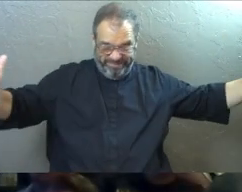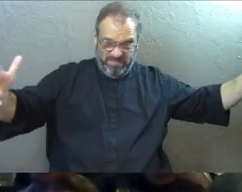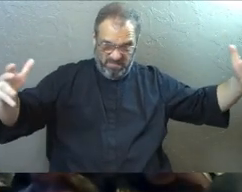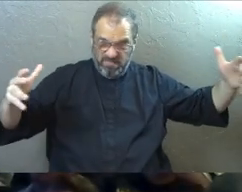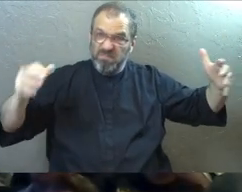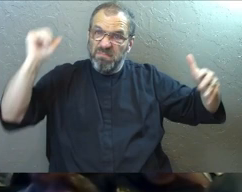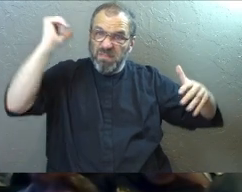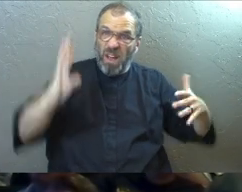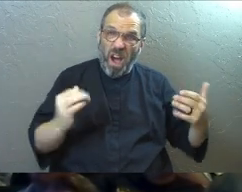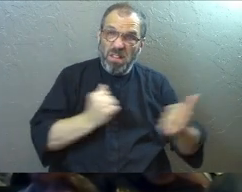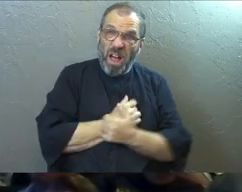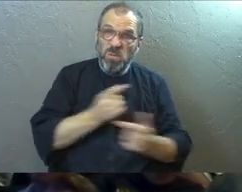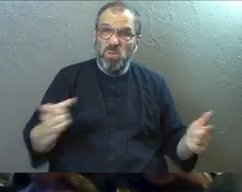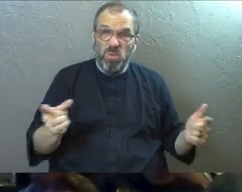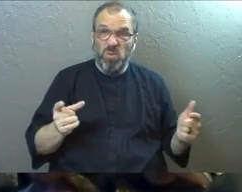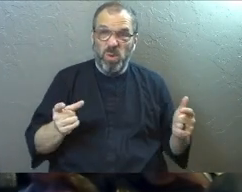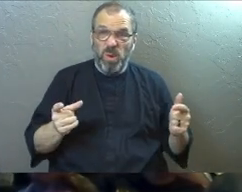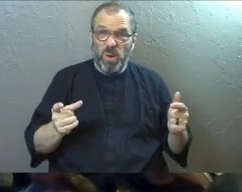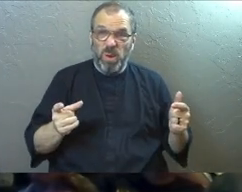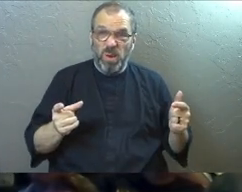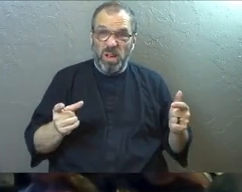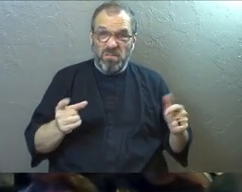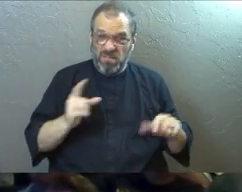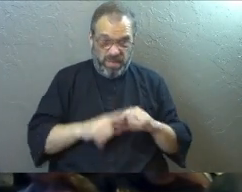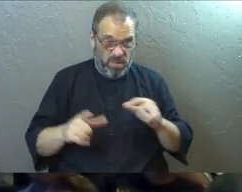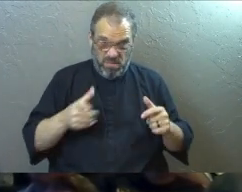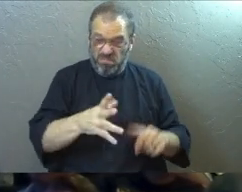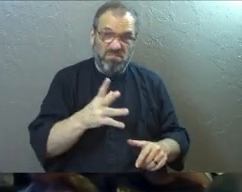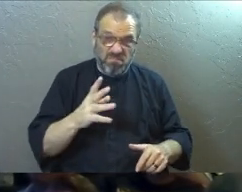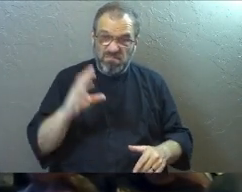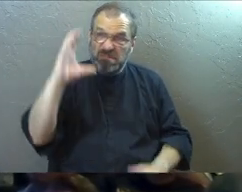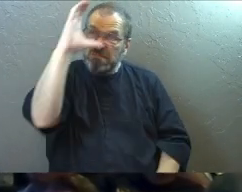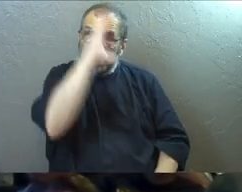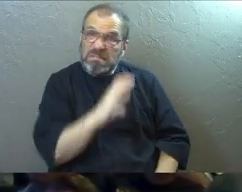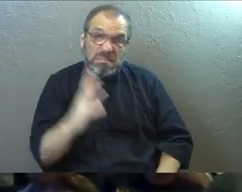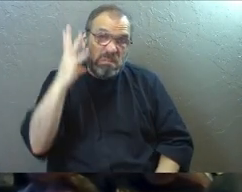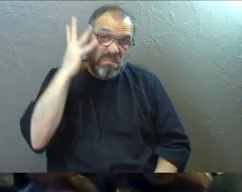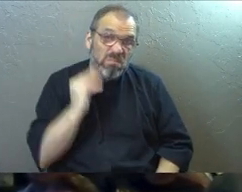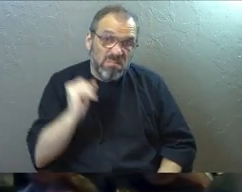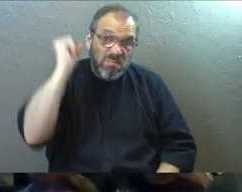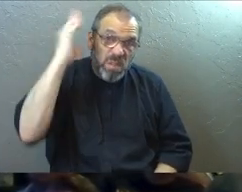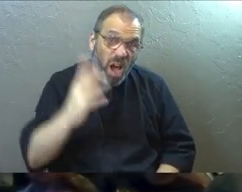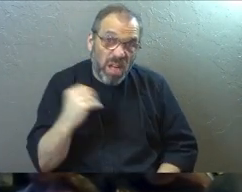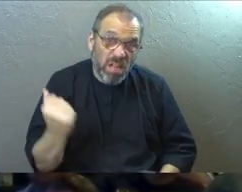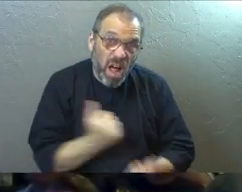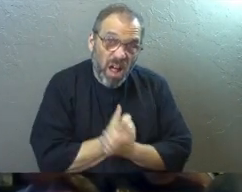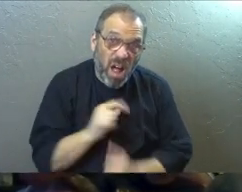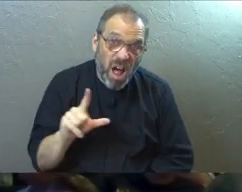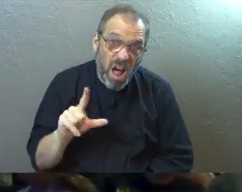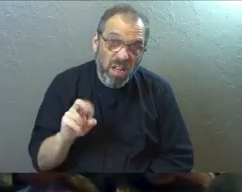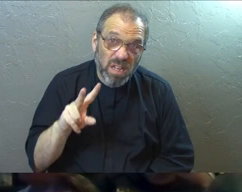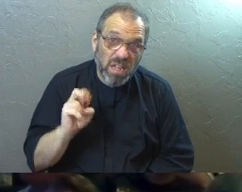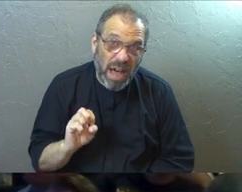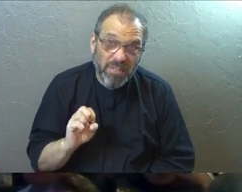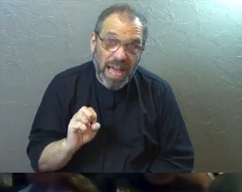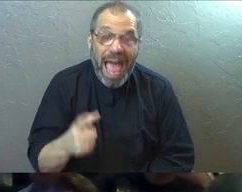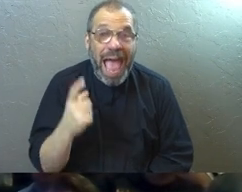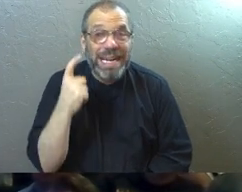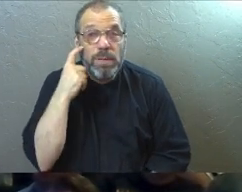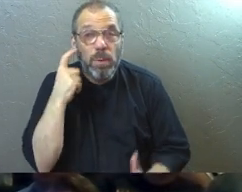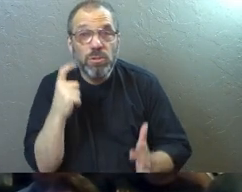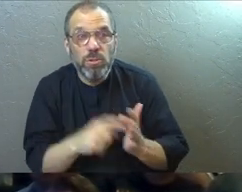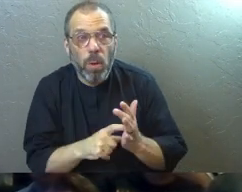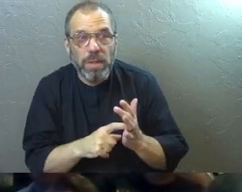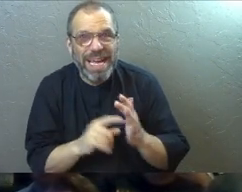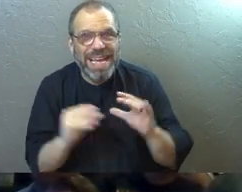much God loves you. All these different ways that you can explore and experience God's love. And he wants you to see that